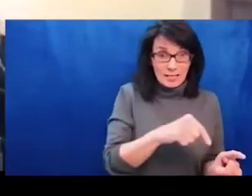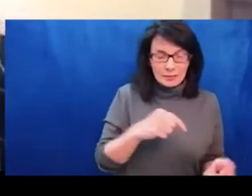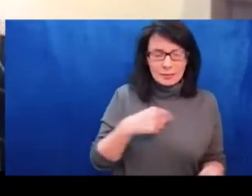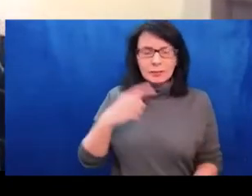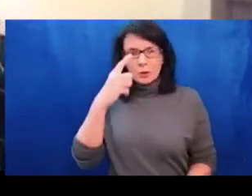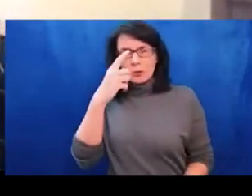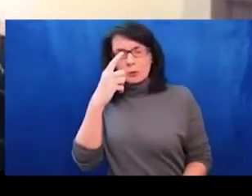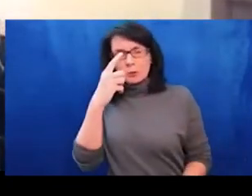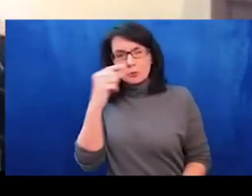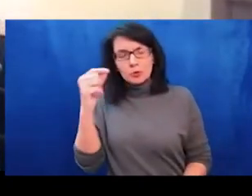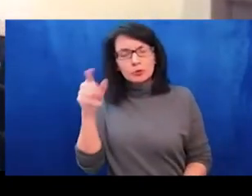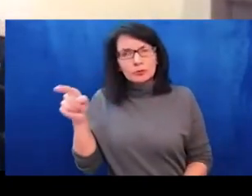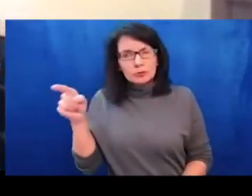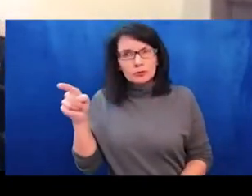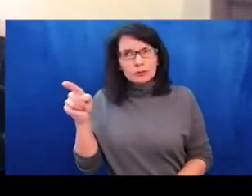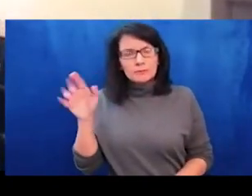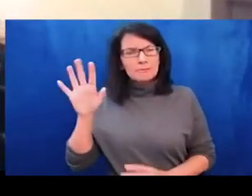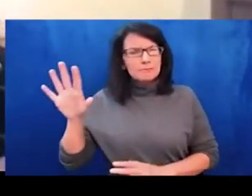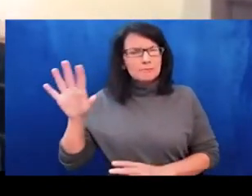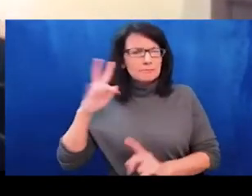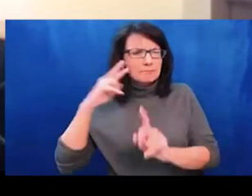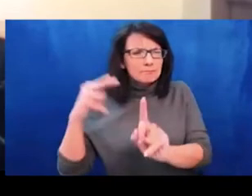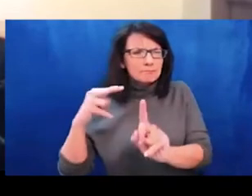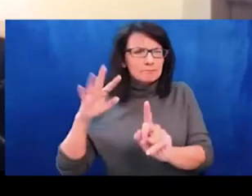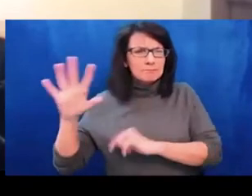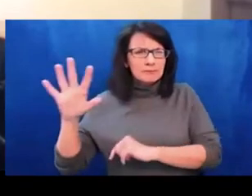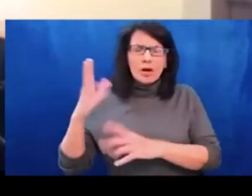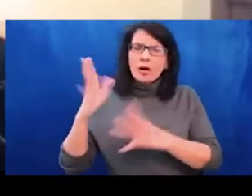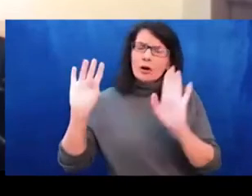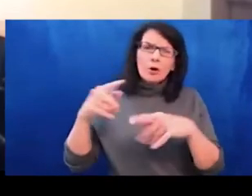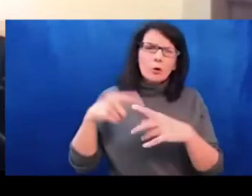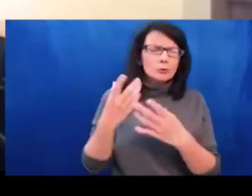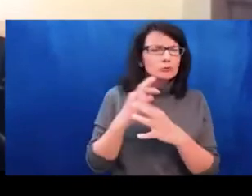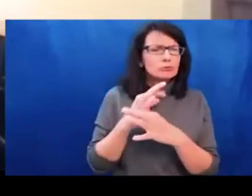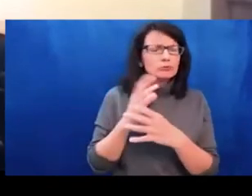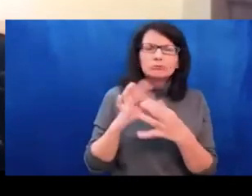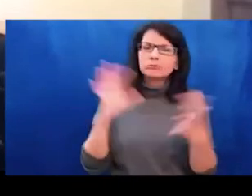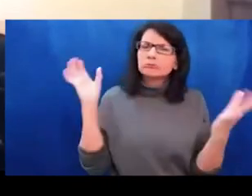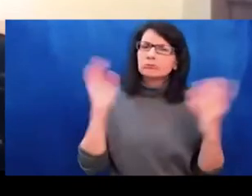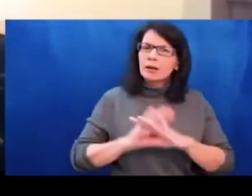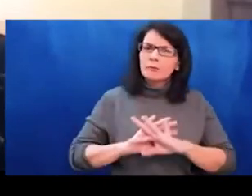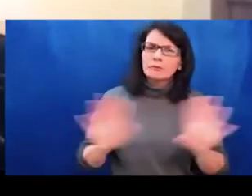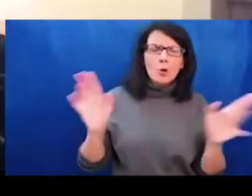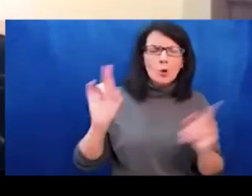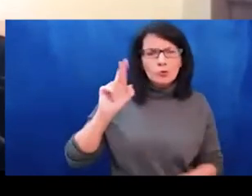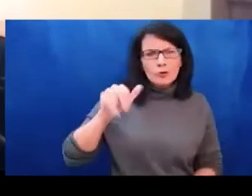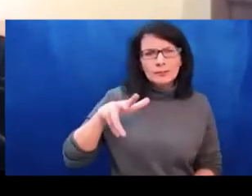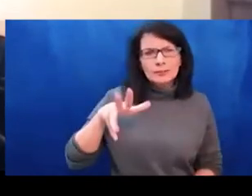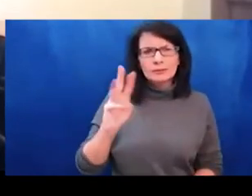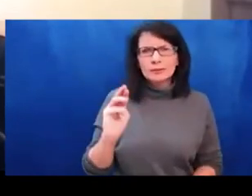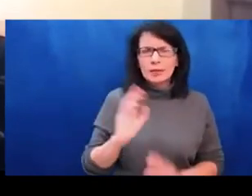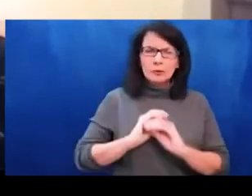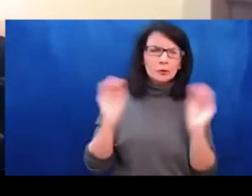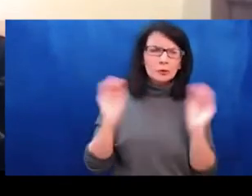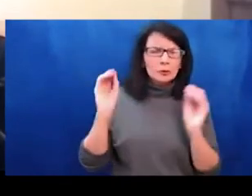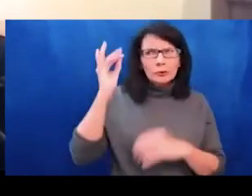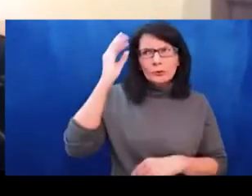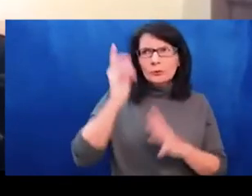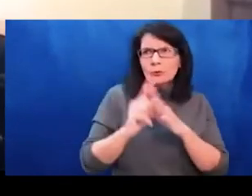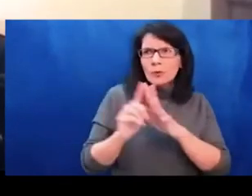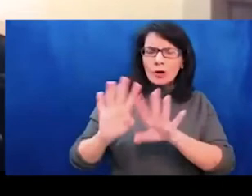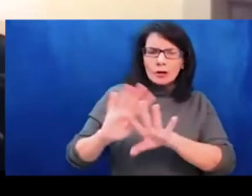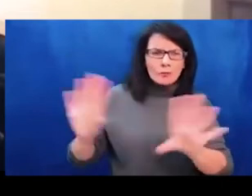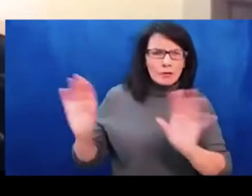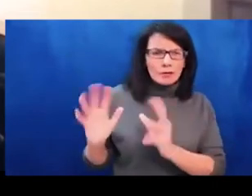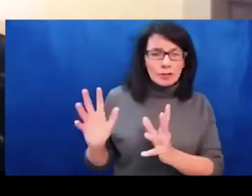complex matter. And so there's a couple things going on here. First of all, you know, as Putin's